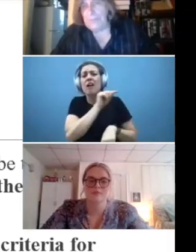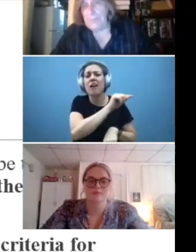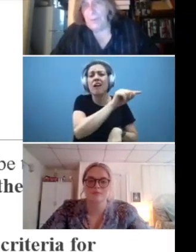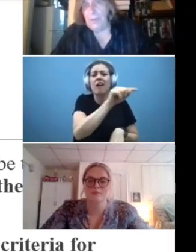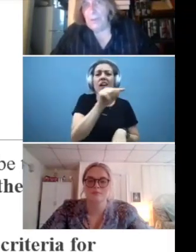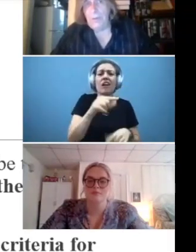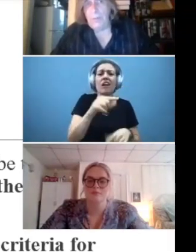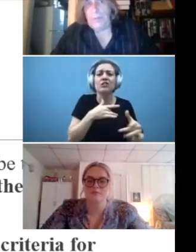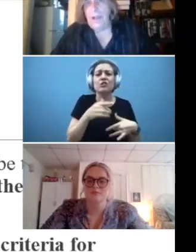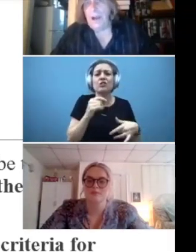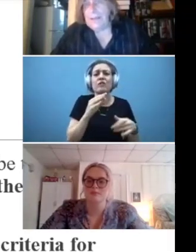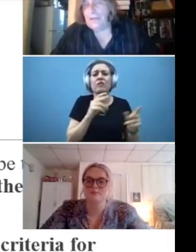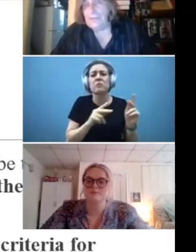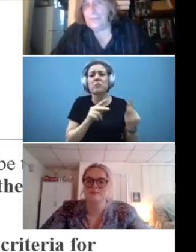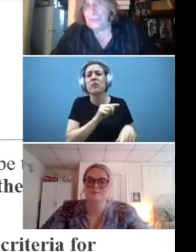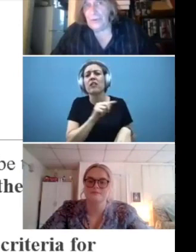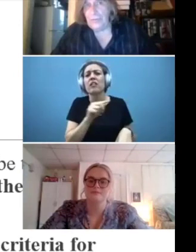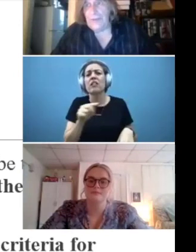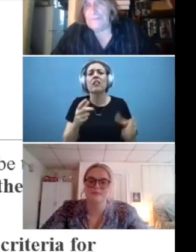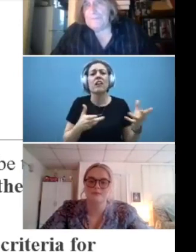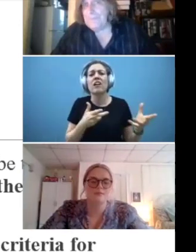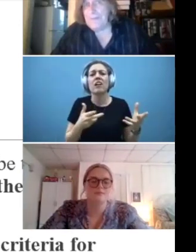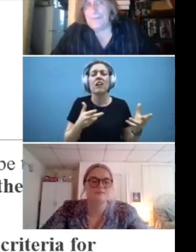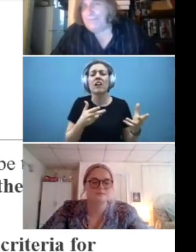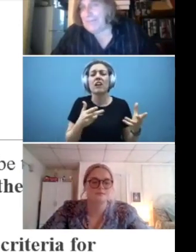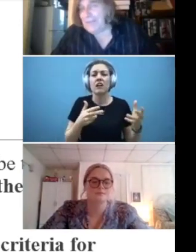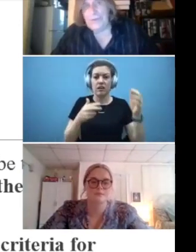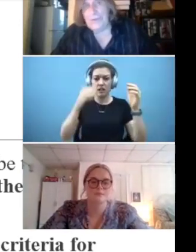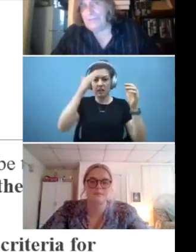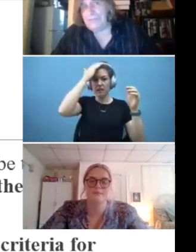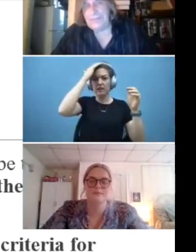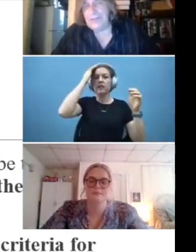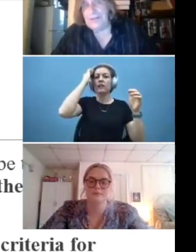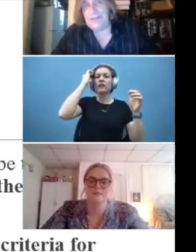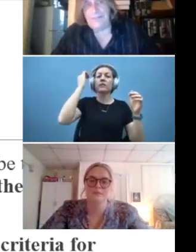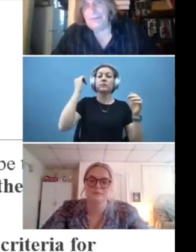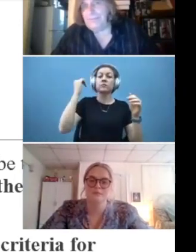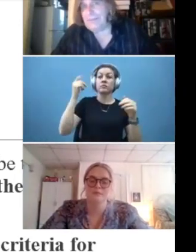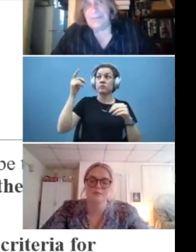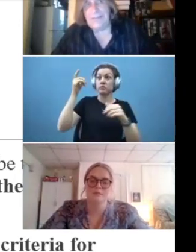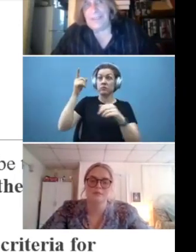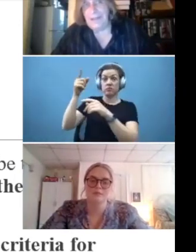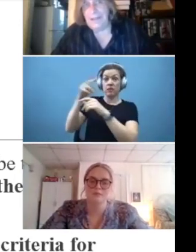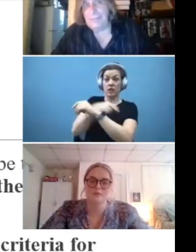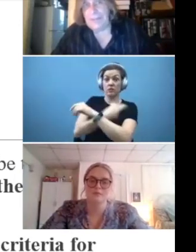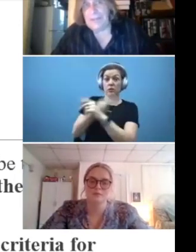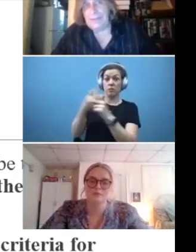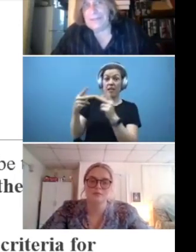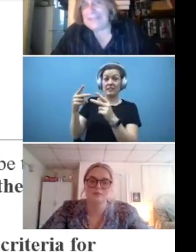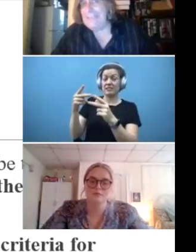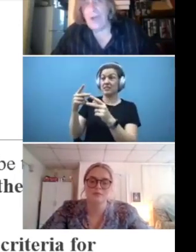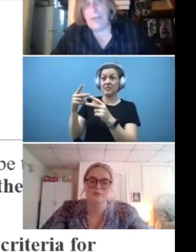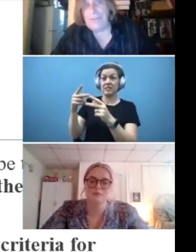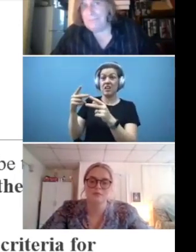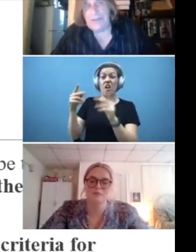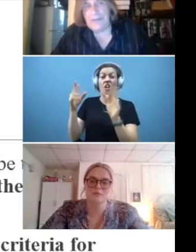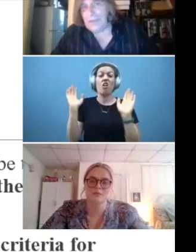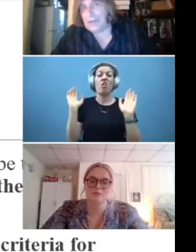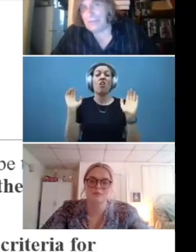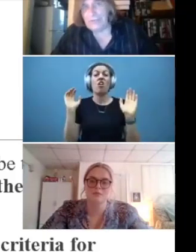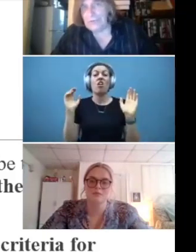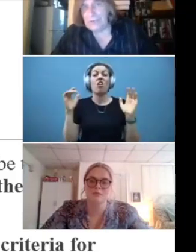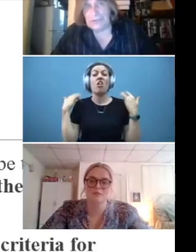of the people we are here to serve. The failure of a facility to investigate a complaint, even on the